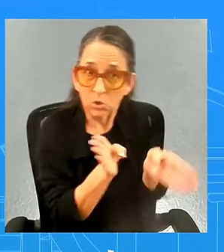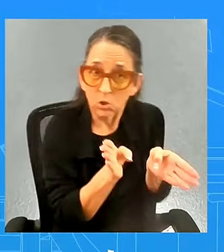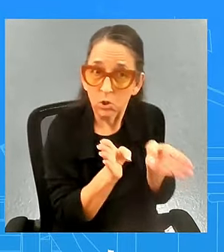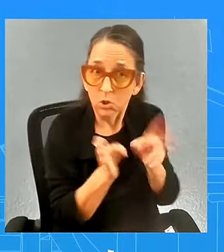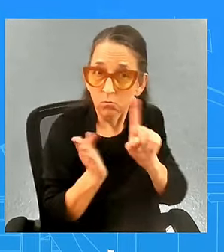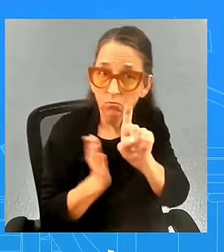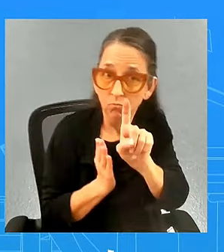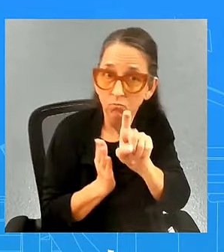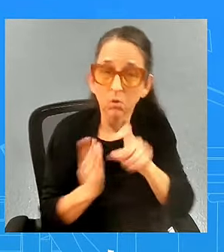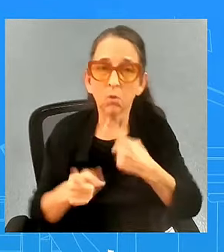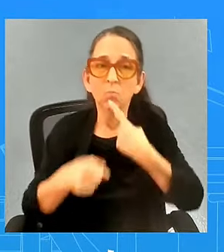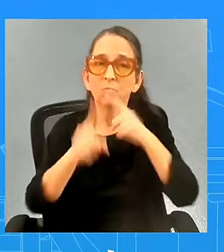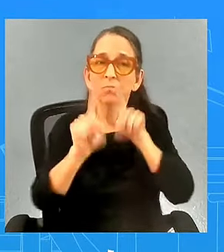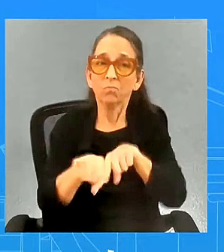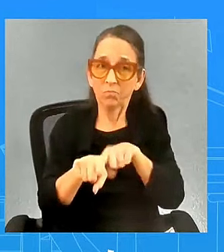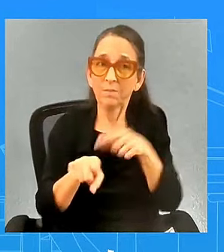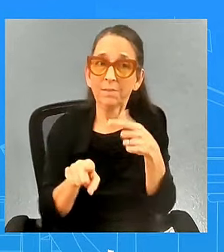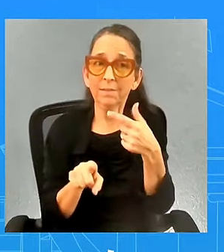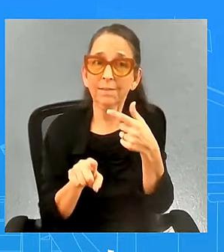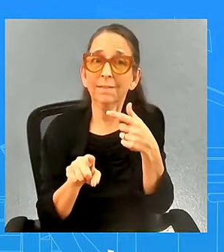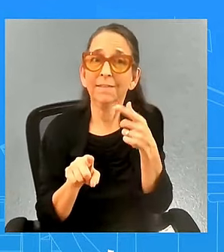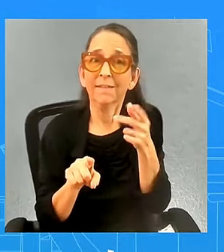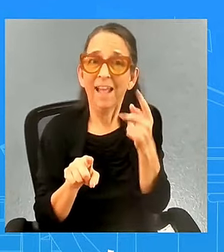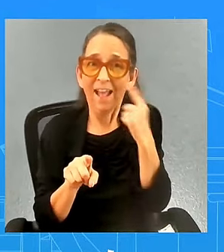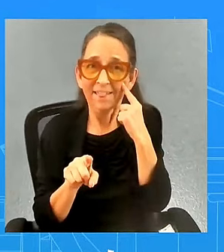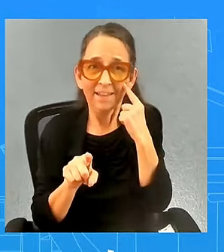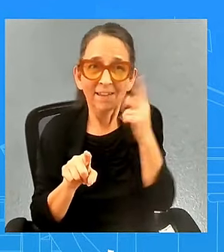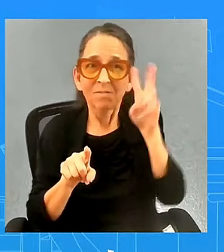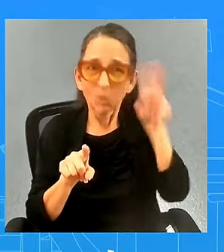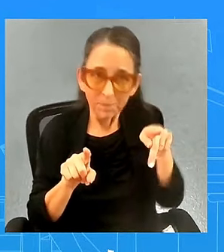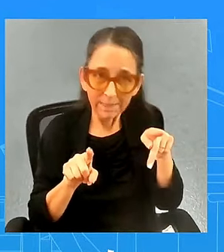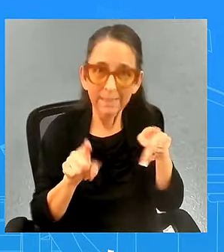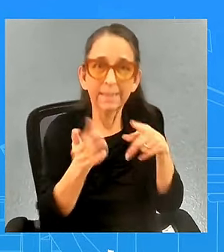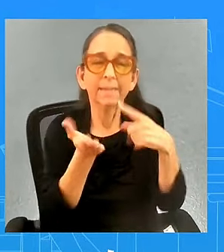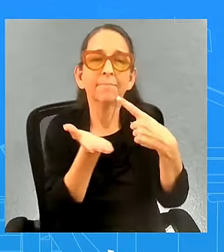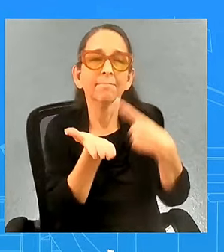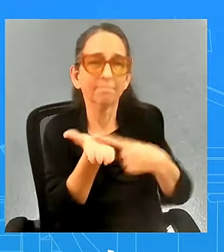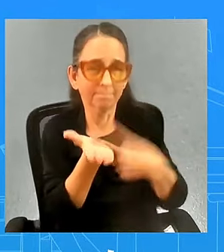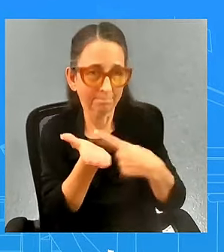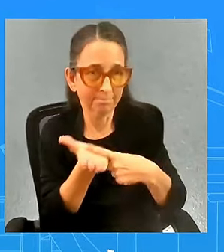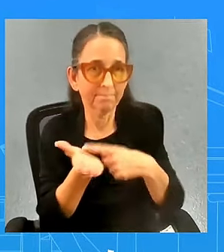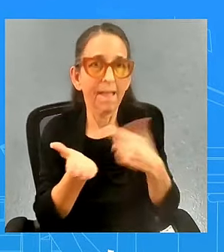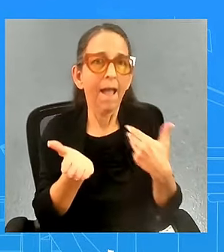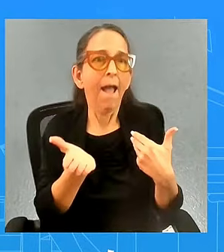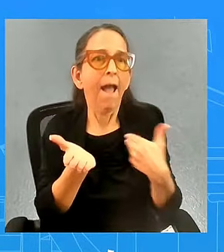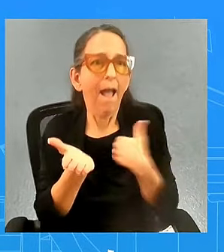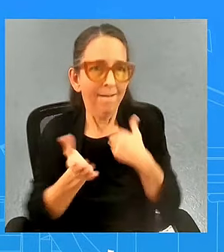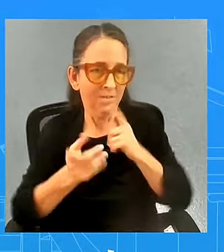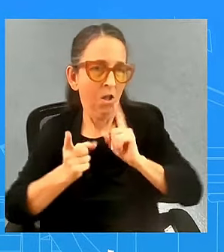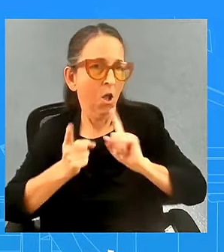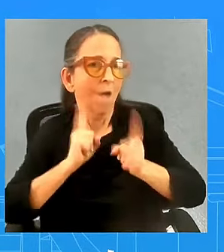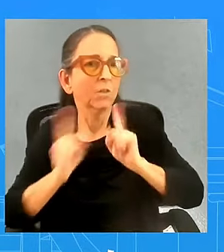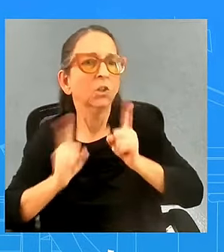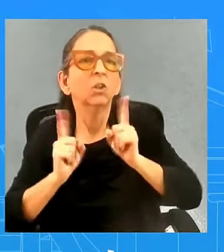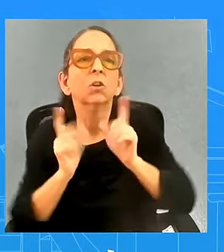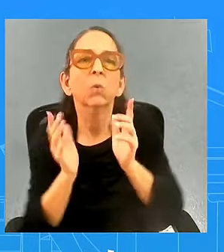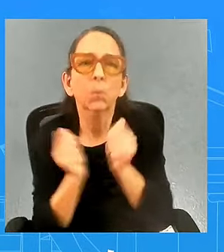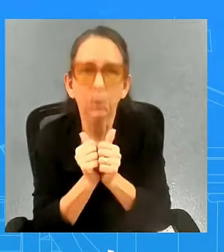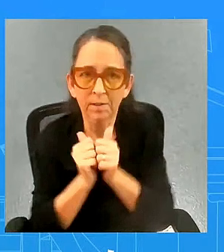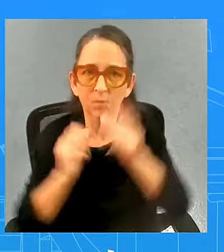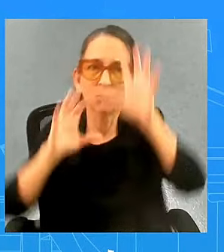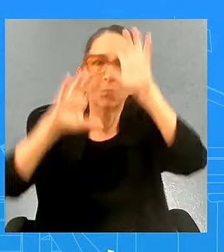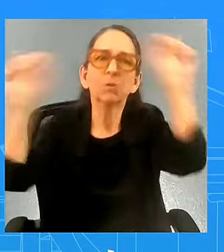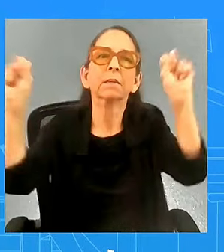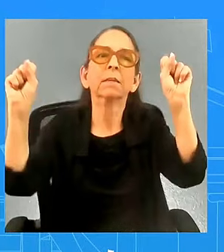that the vice president did not too long ago she confirmed that she had a conversation uh with the with the president the president was uh very